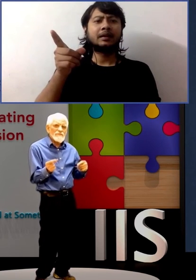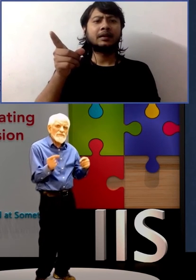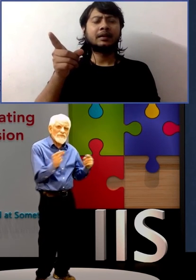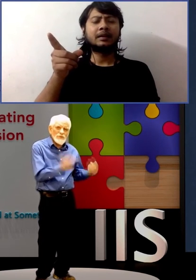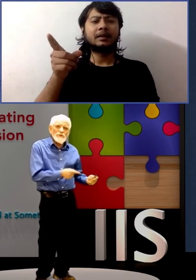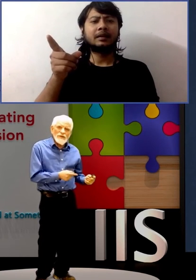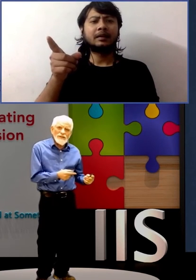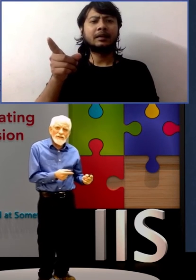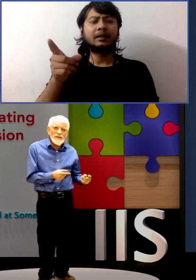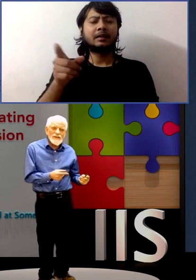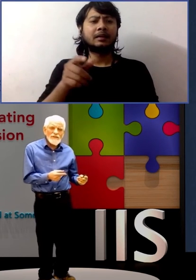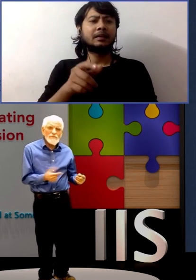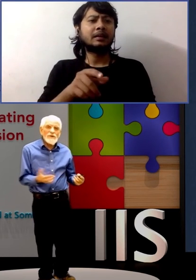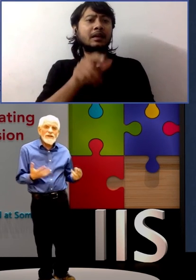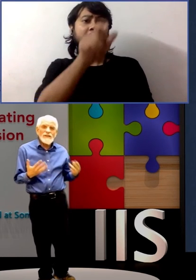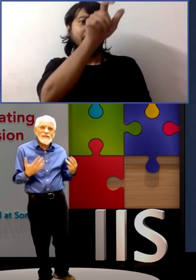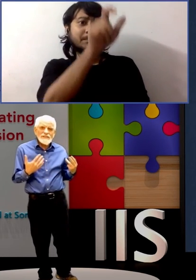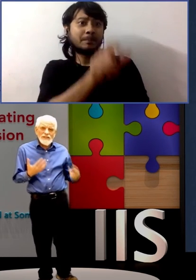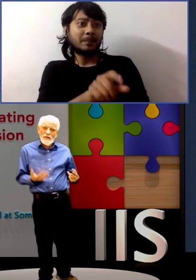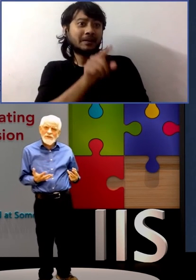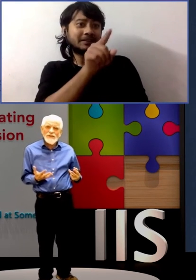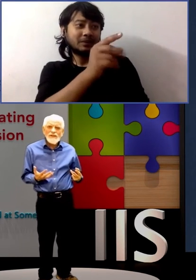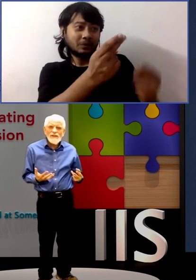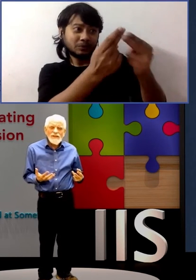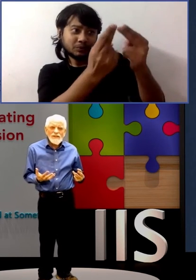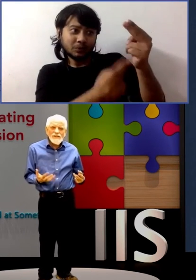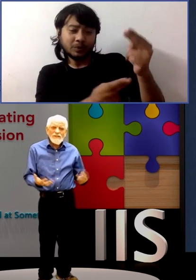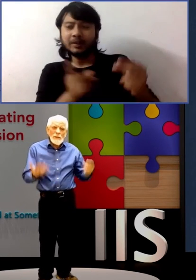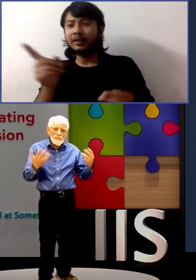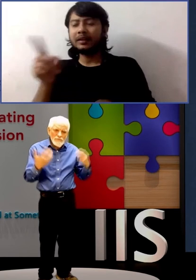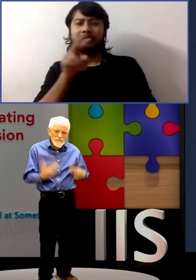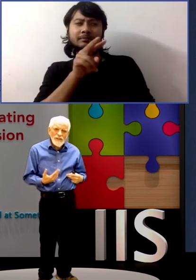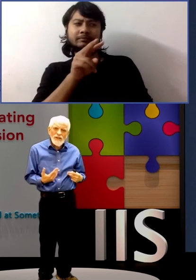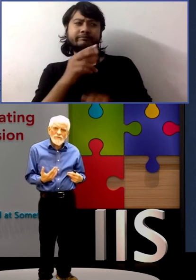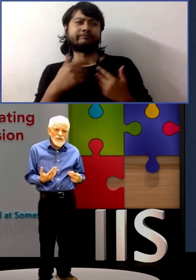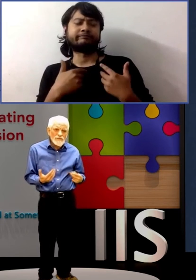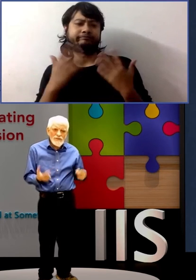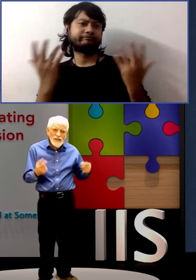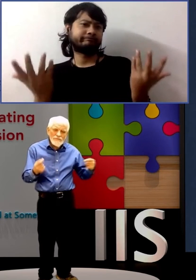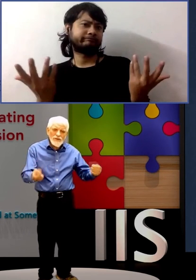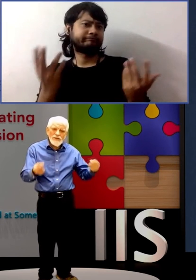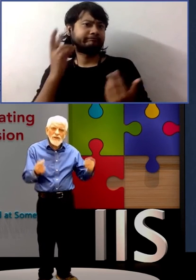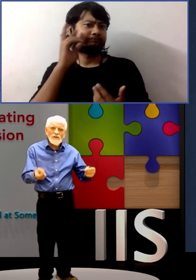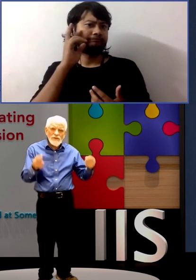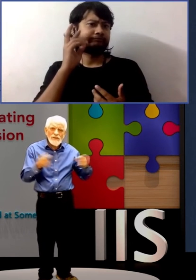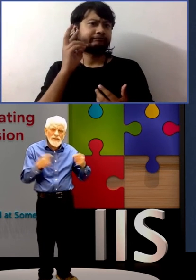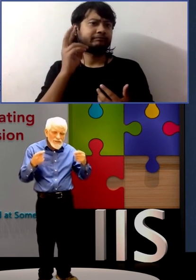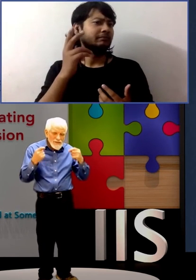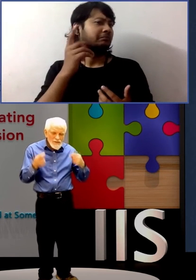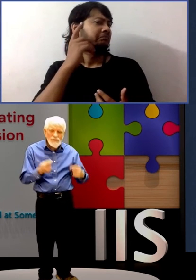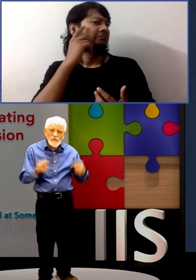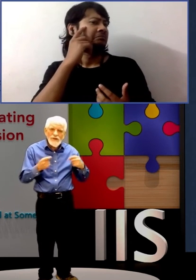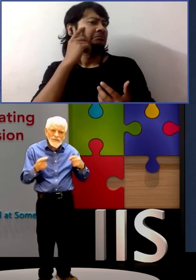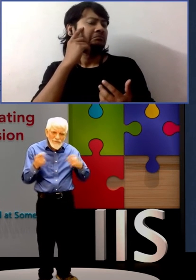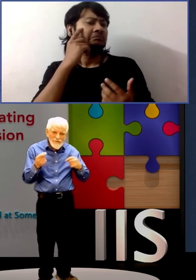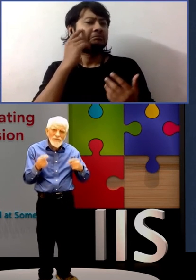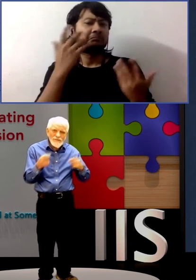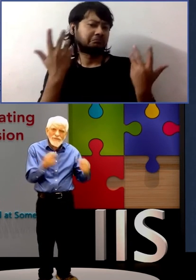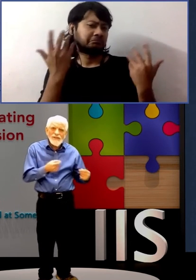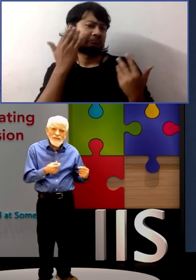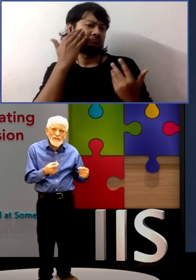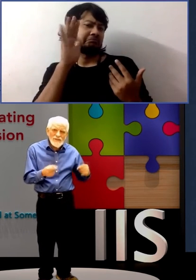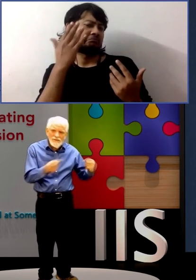viewpoint. Boy, is this common. Friend comes over. That friend can only do what